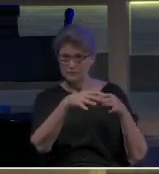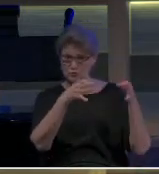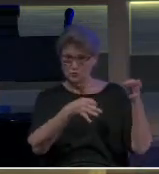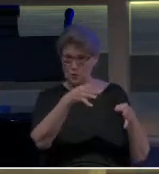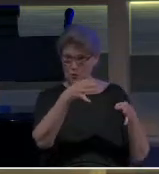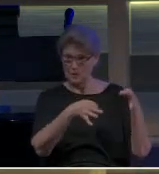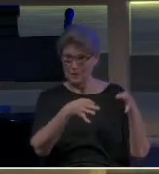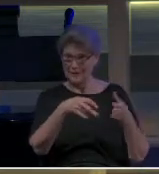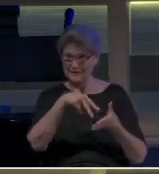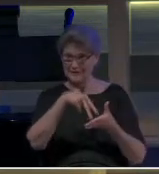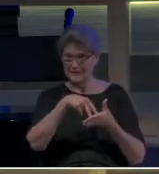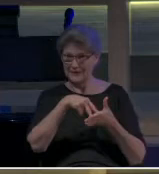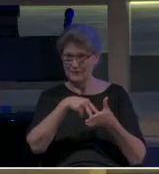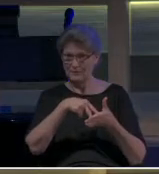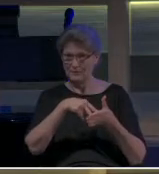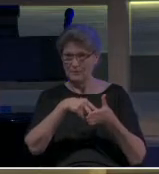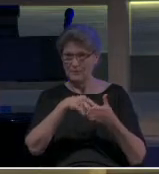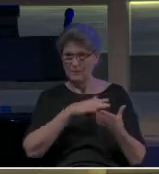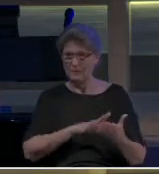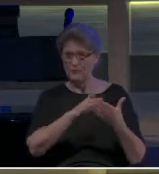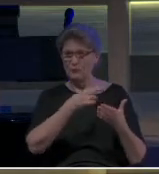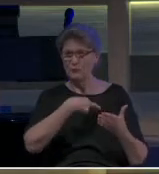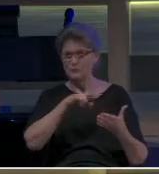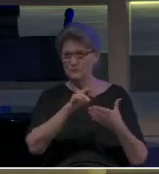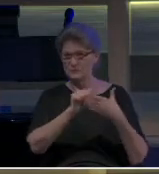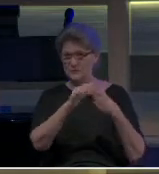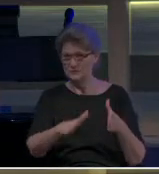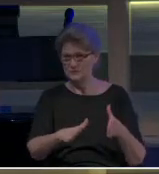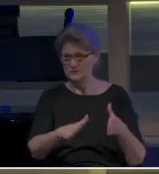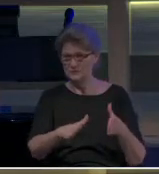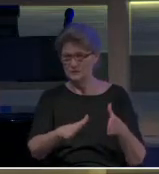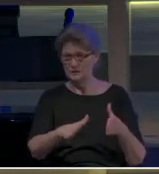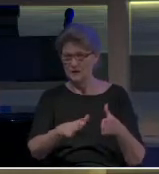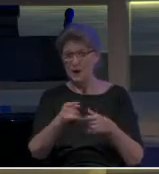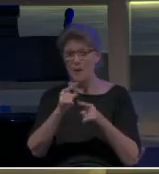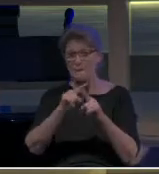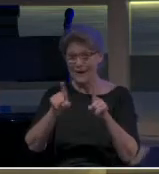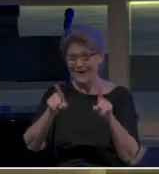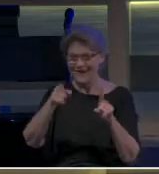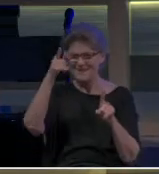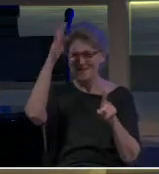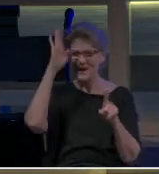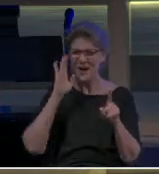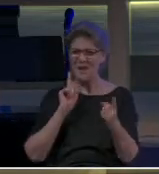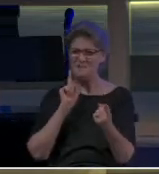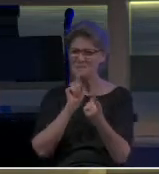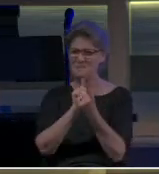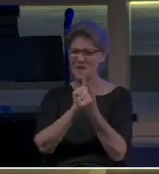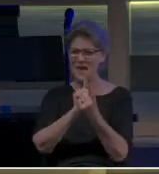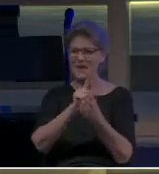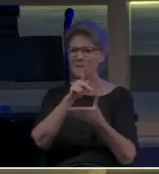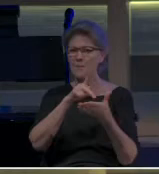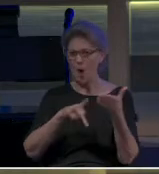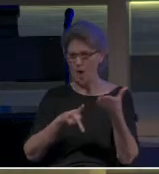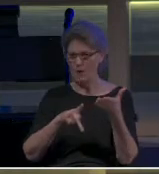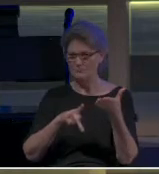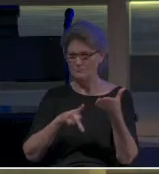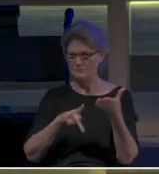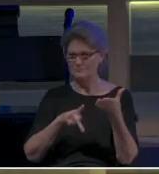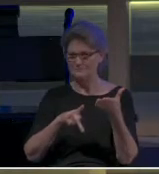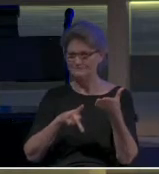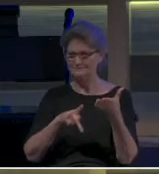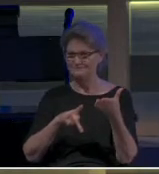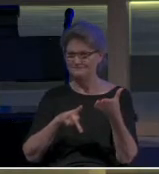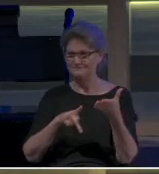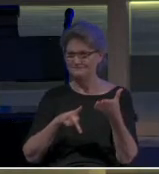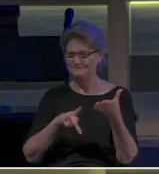Yet God met Paul. Paul, I love this story, Paul was not looking